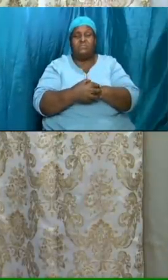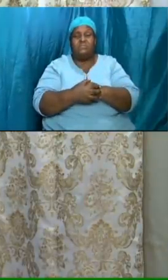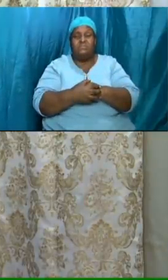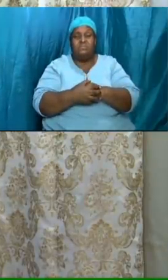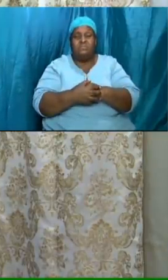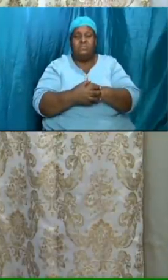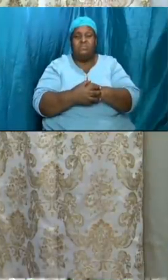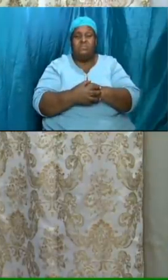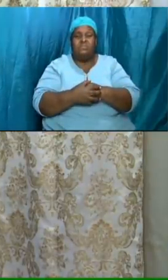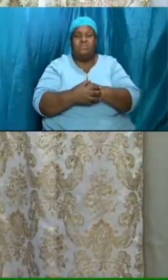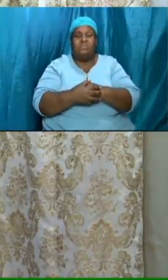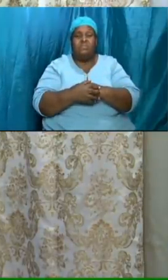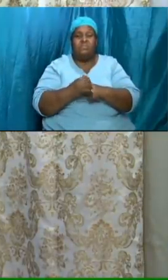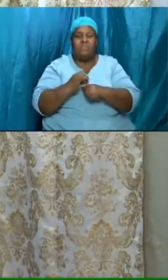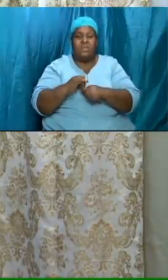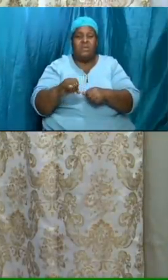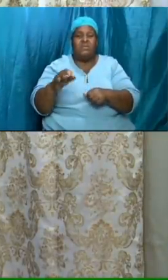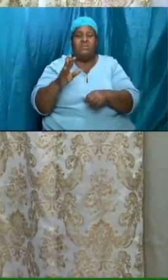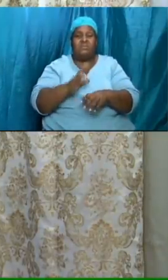is emerging